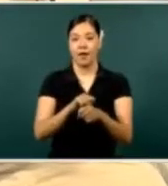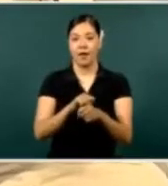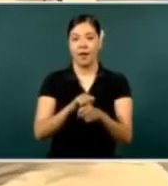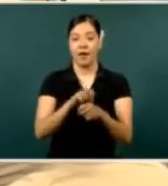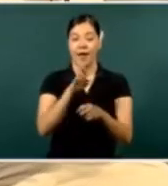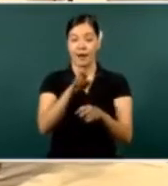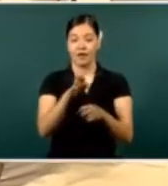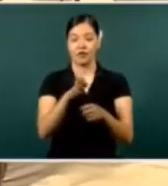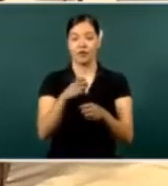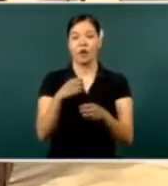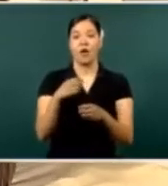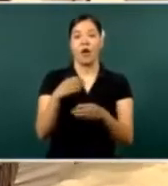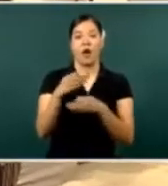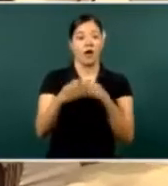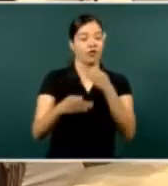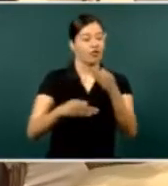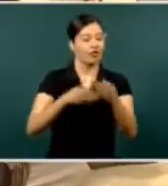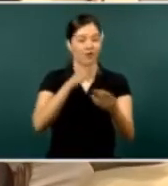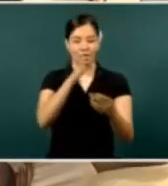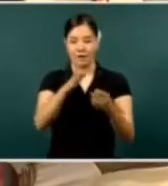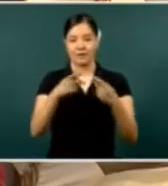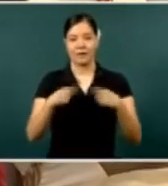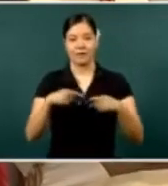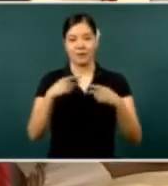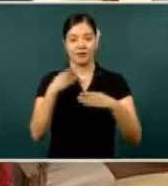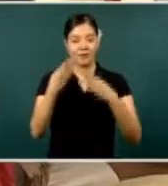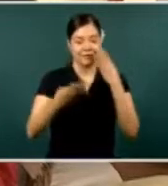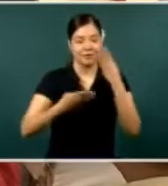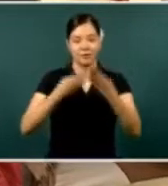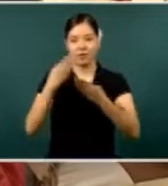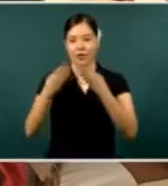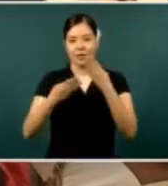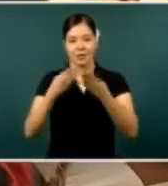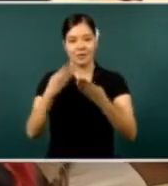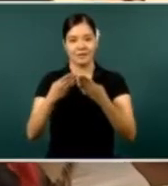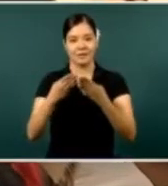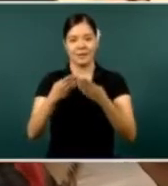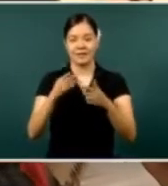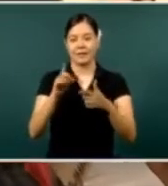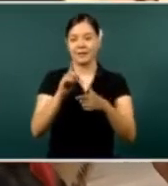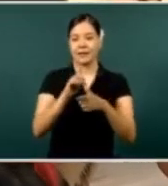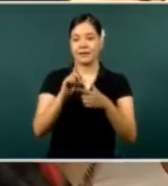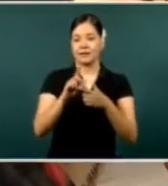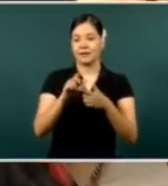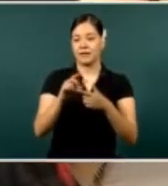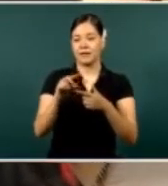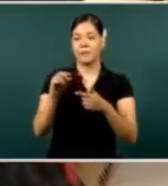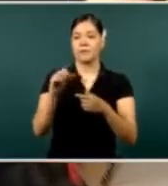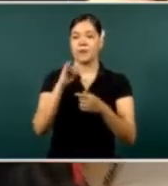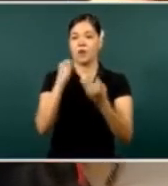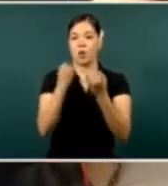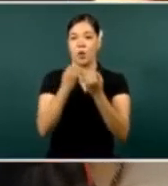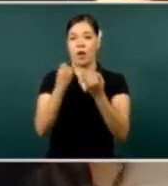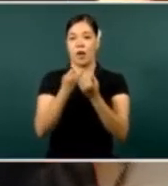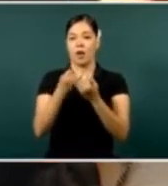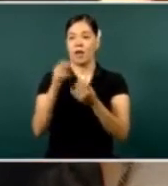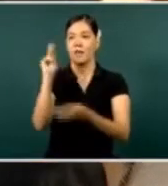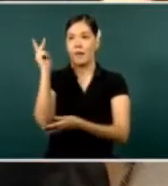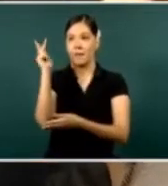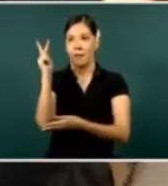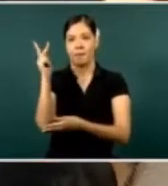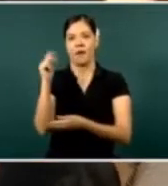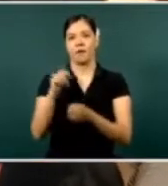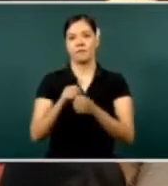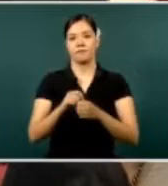I can also say that's universal, that all students of Durango, of, uh, to superior levels,